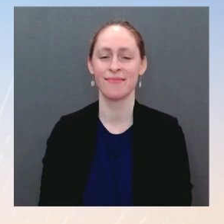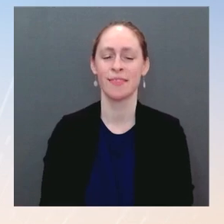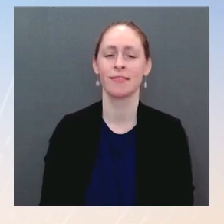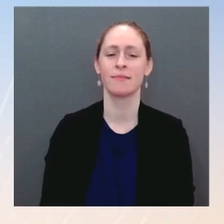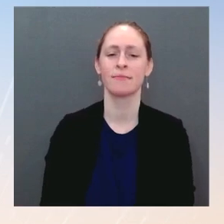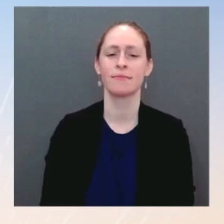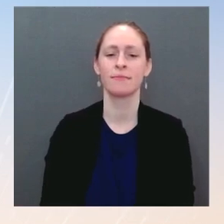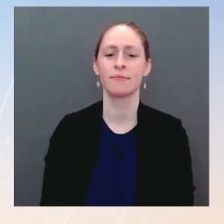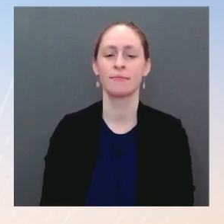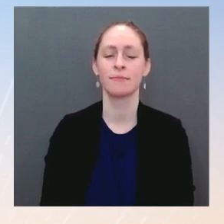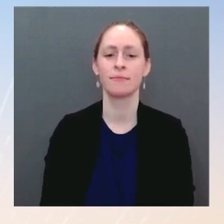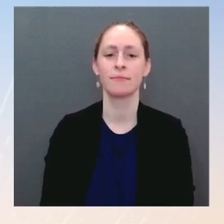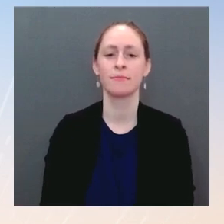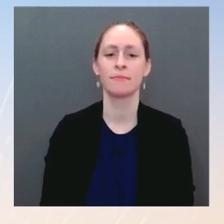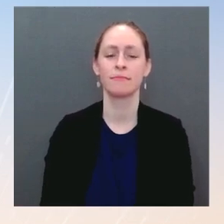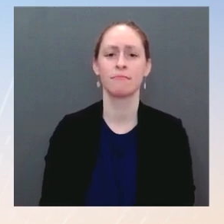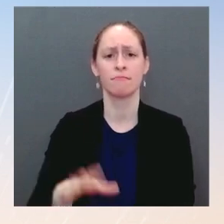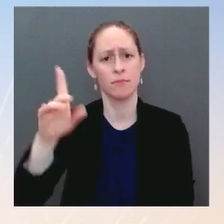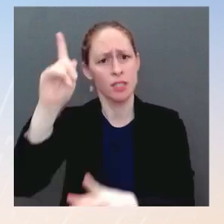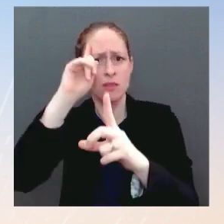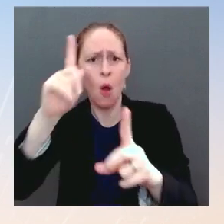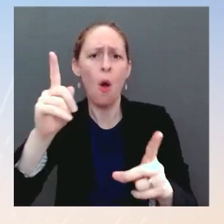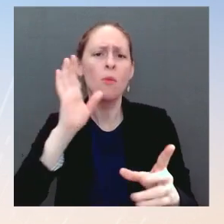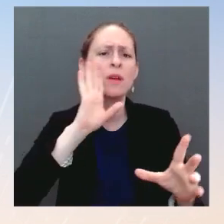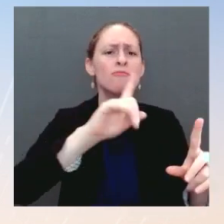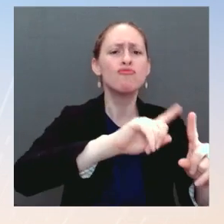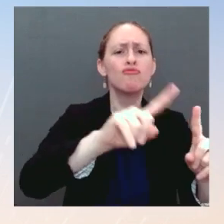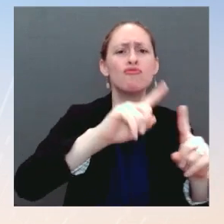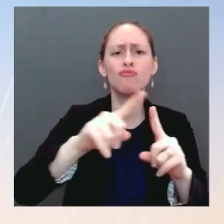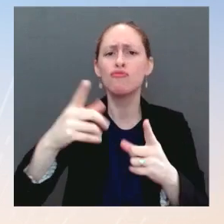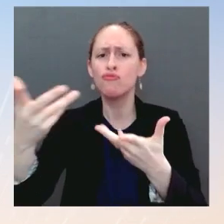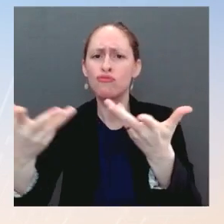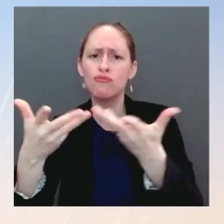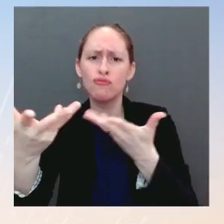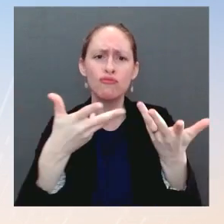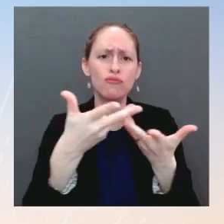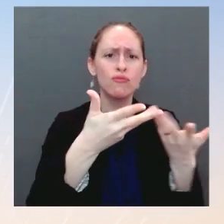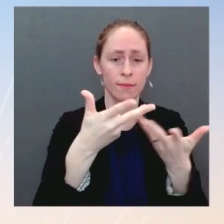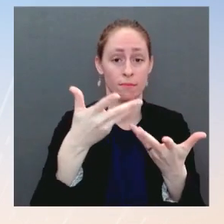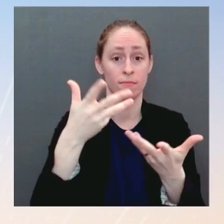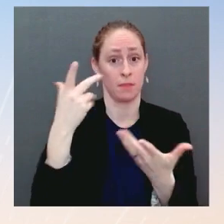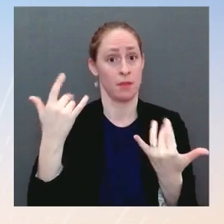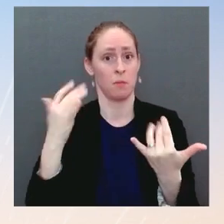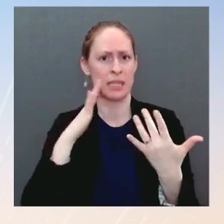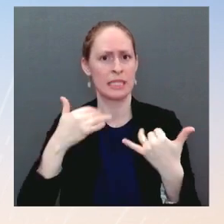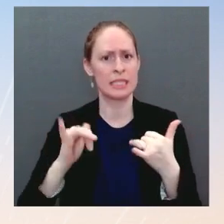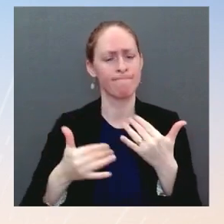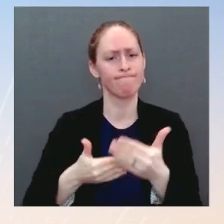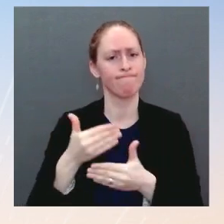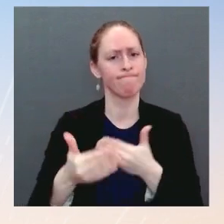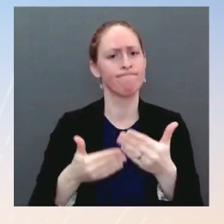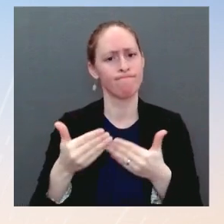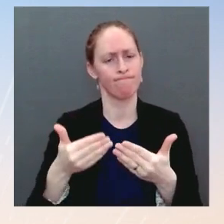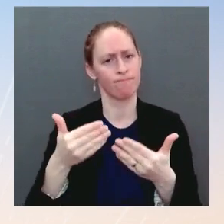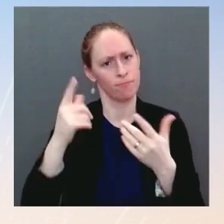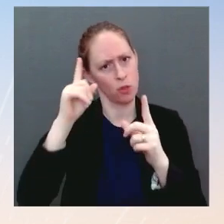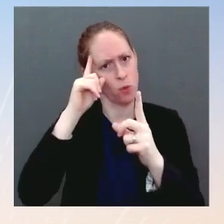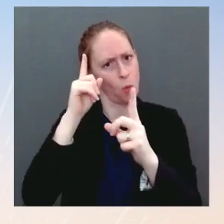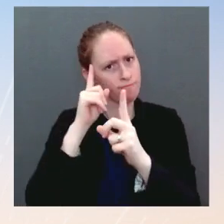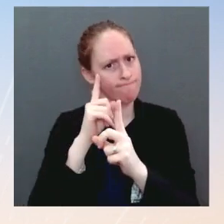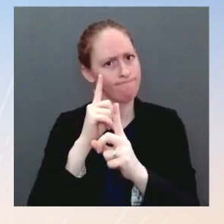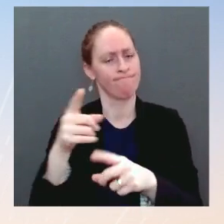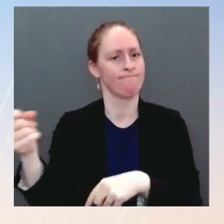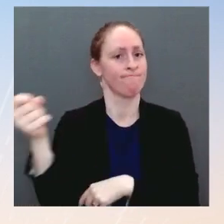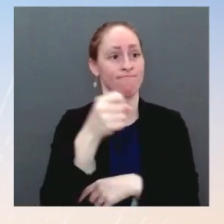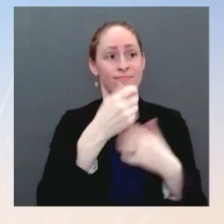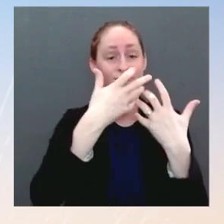process. But that is how he's going to approach it. And the question of whether or not that person could earn